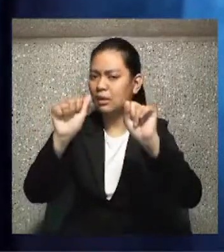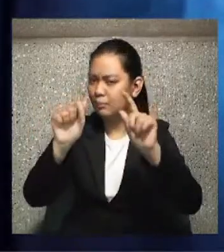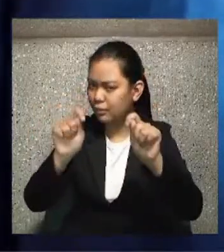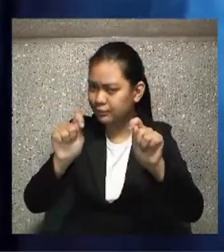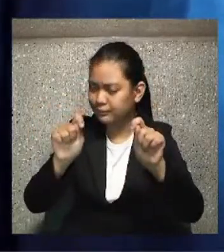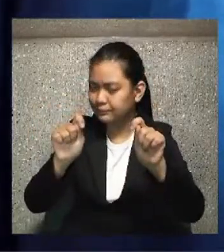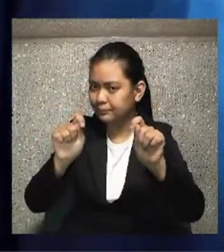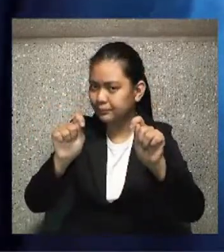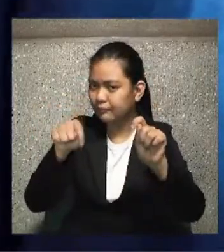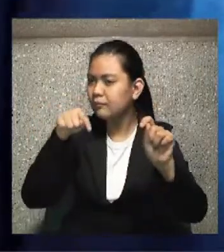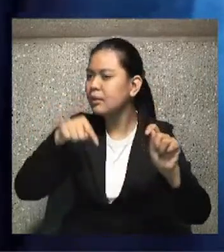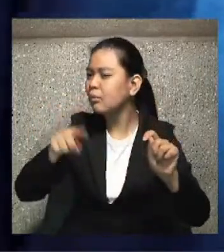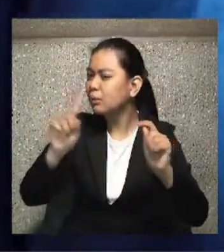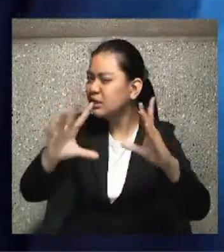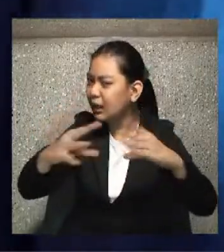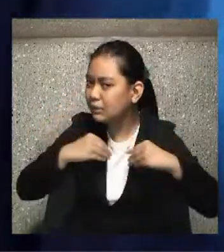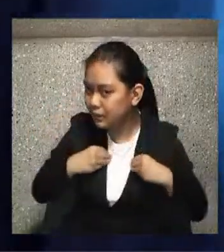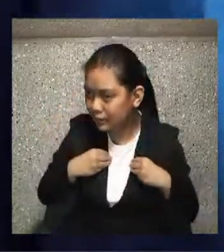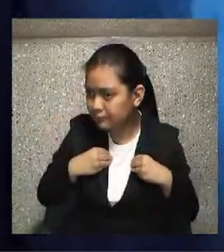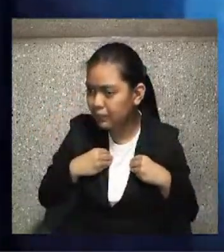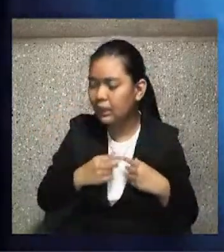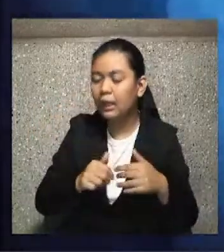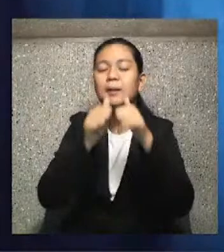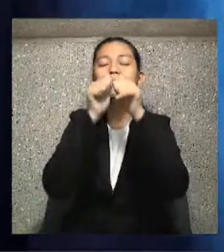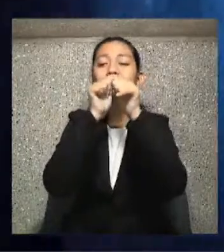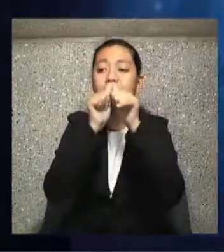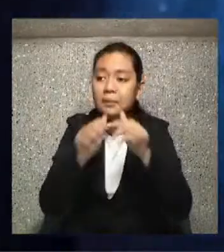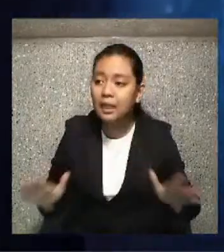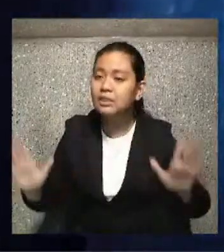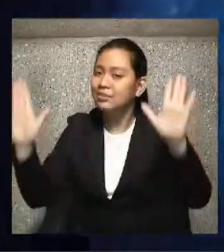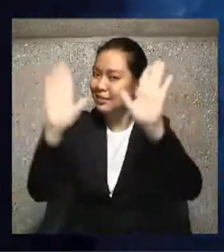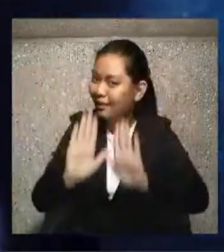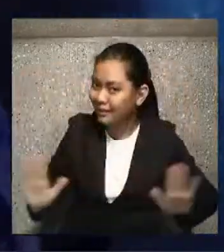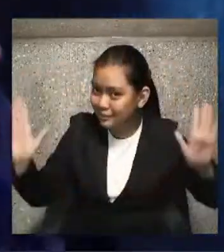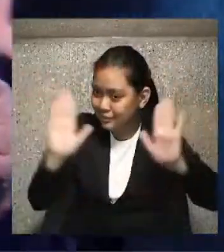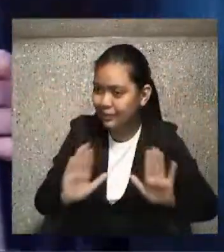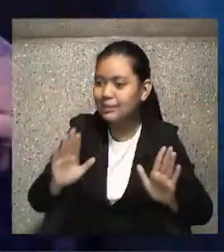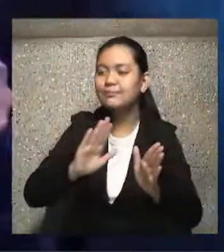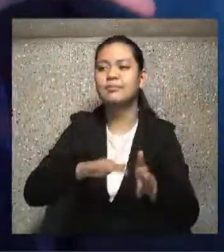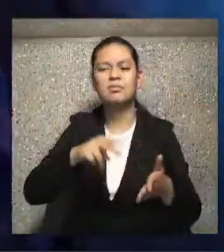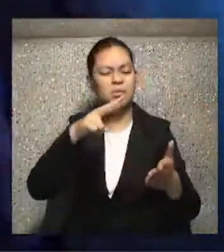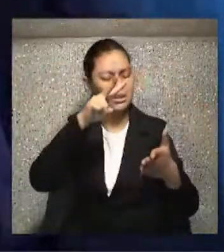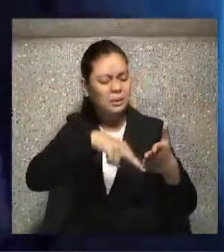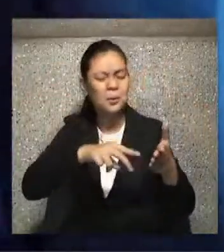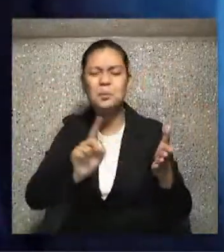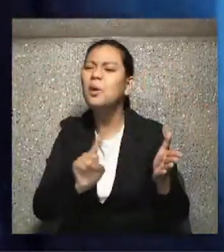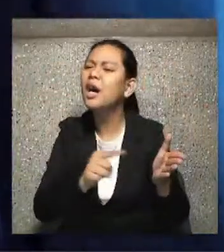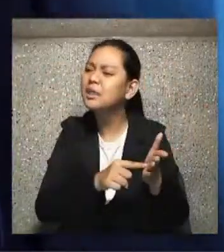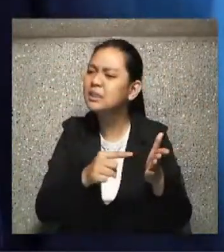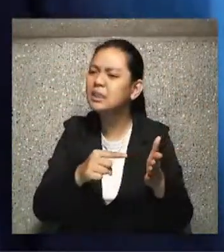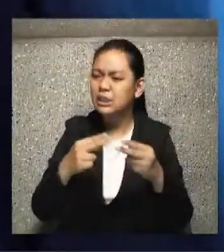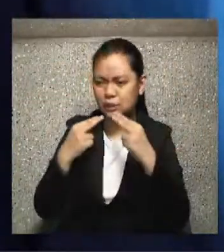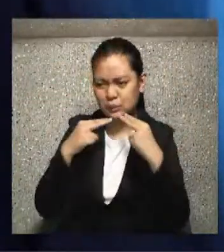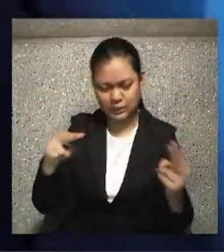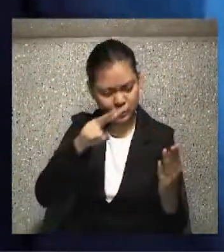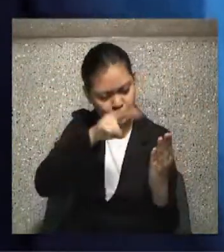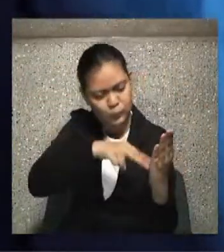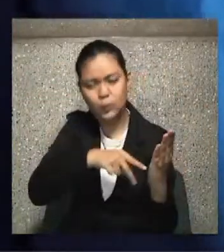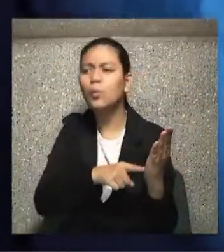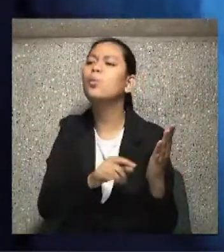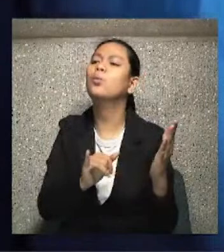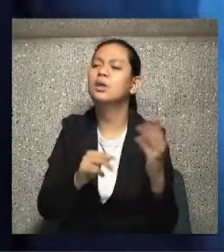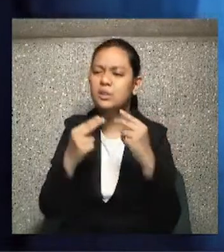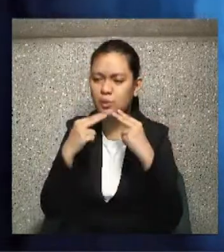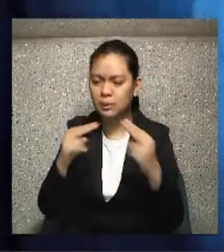plenary indulgence and the sacrament of penance. Sundays, instead of reading the bad news and the inquirer, the star, or the post, I'm going to